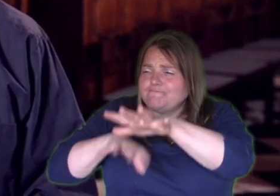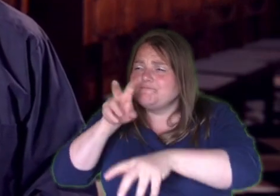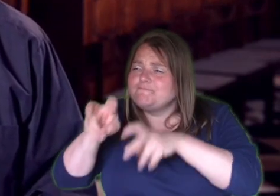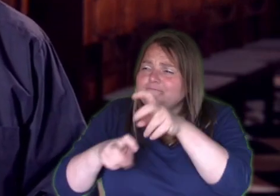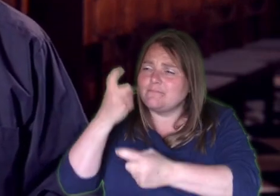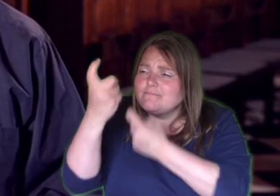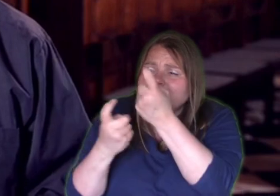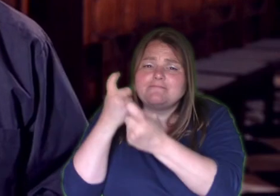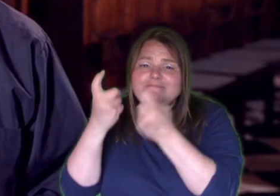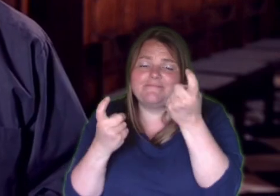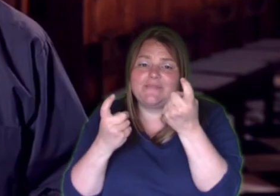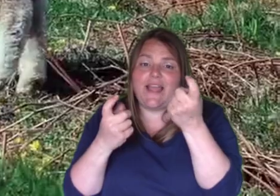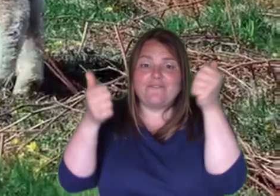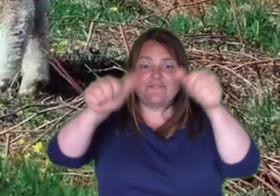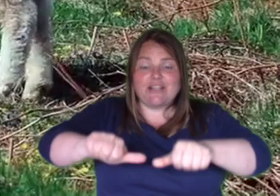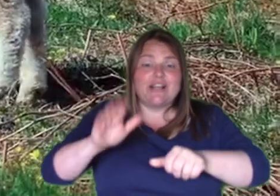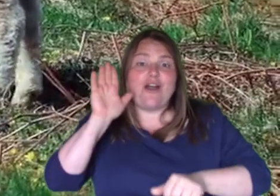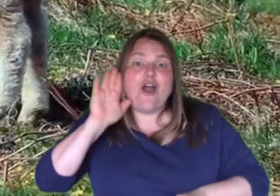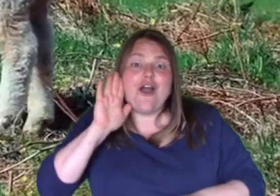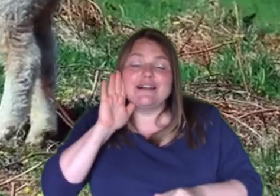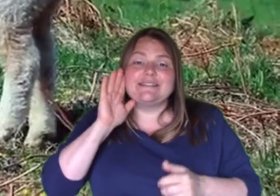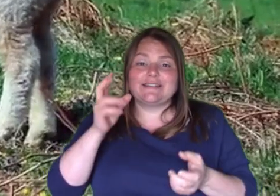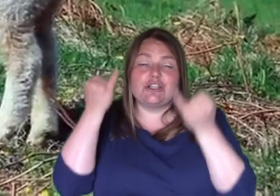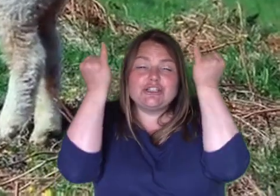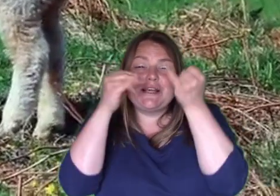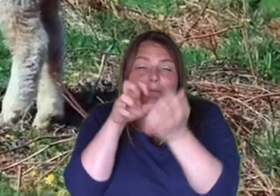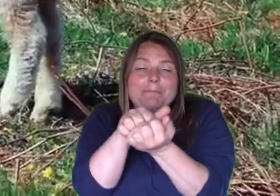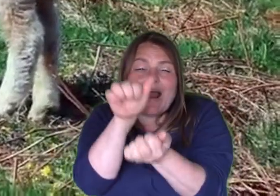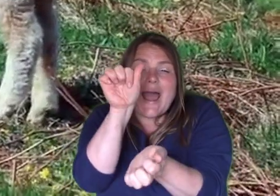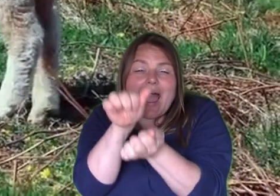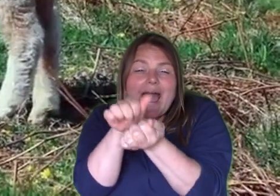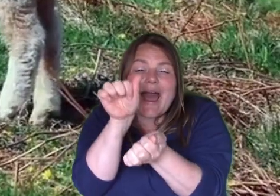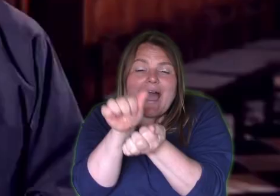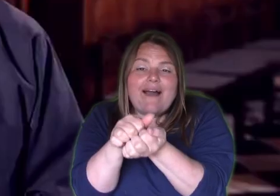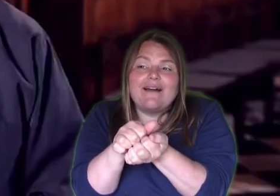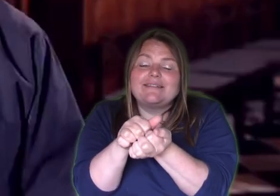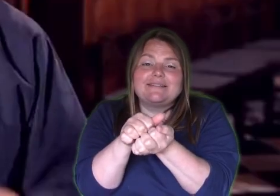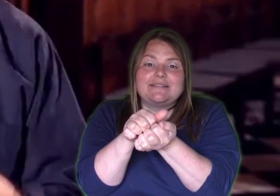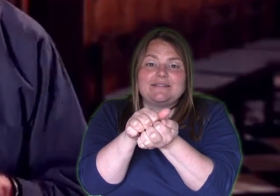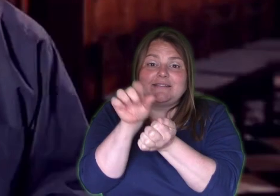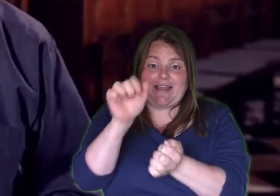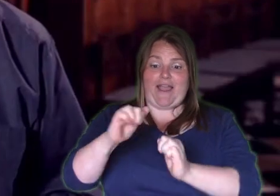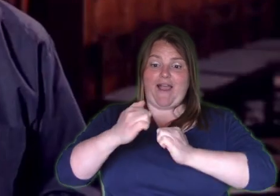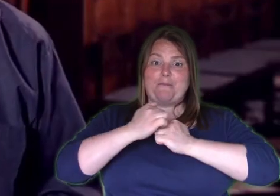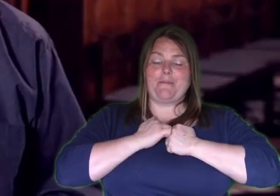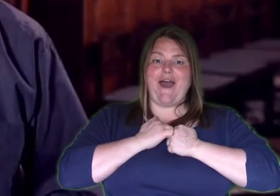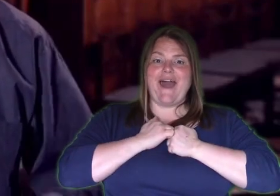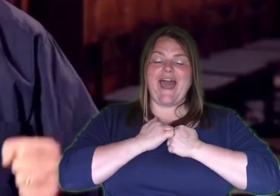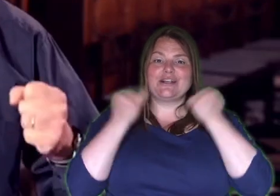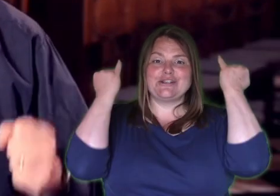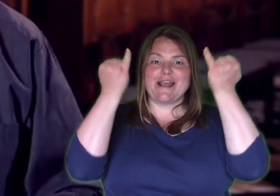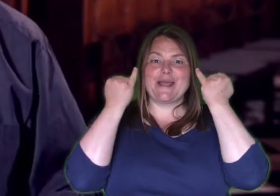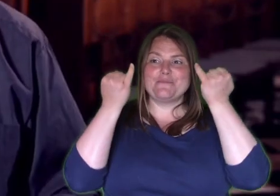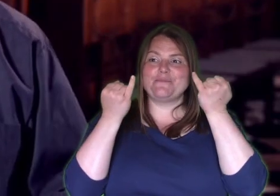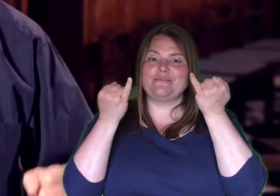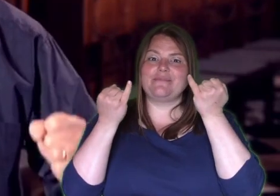noise. And it was a sheep. It was his sheep. And he got it. And